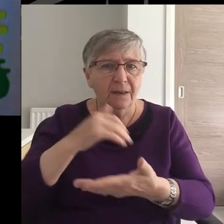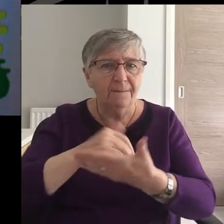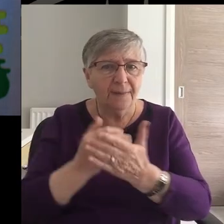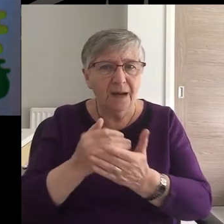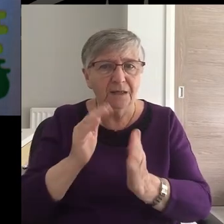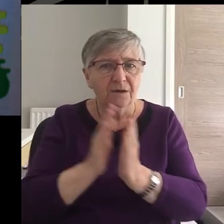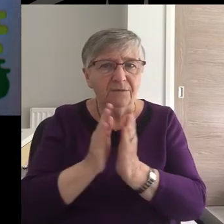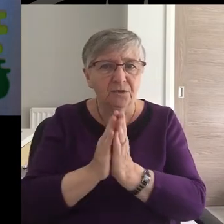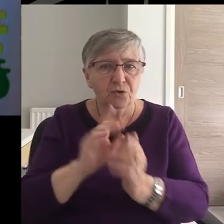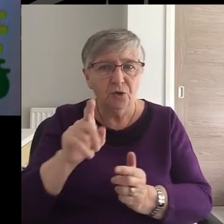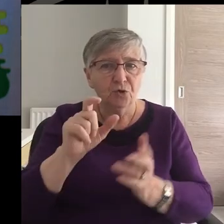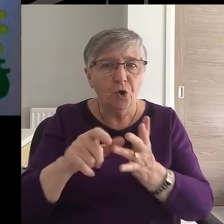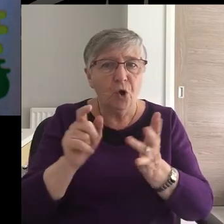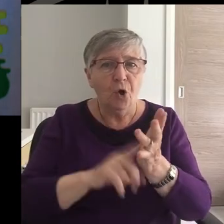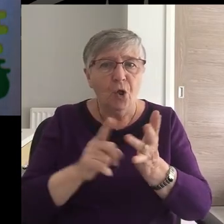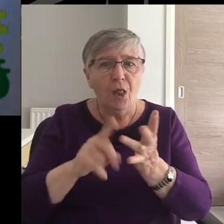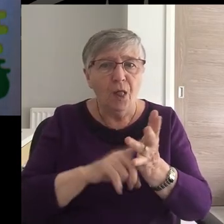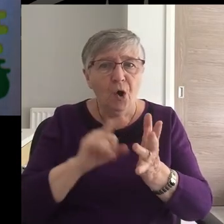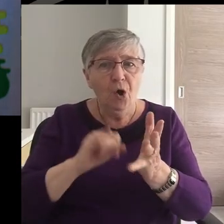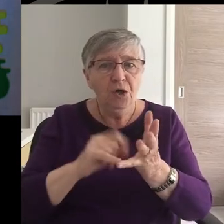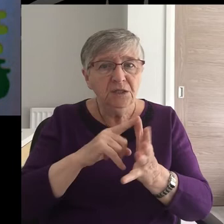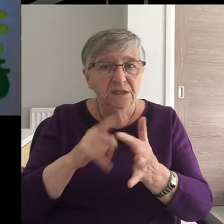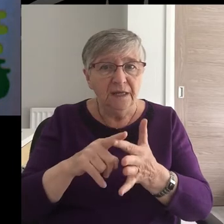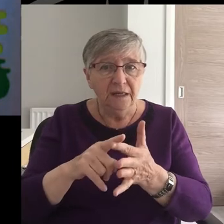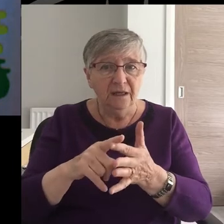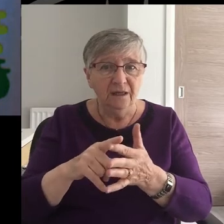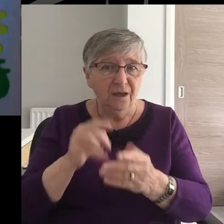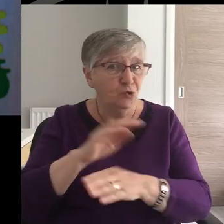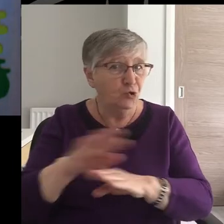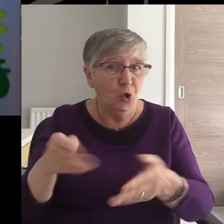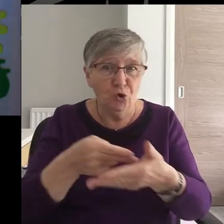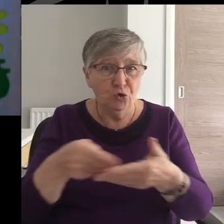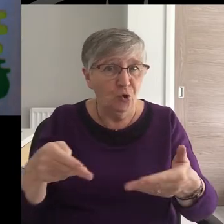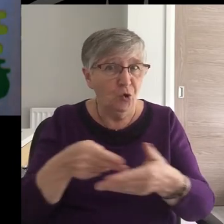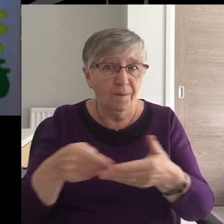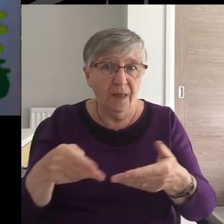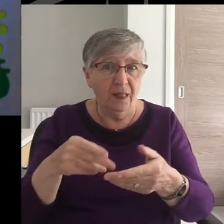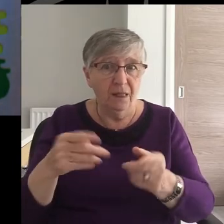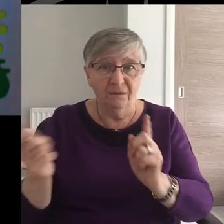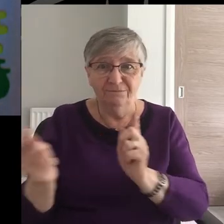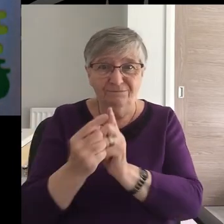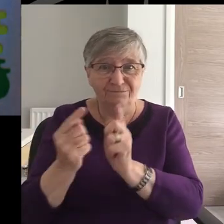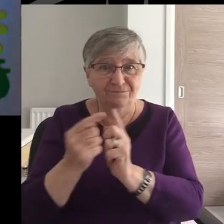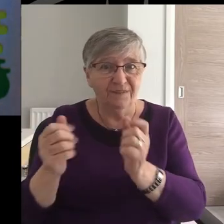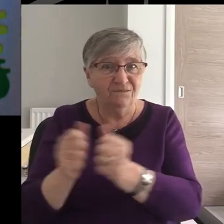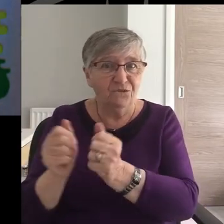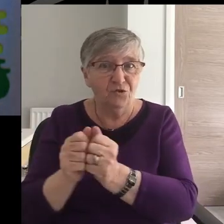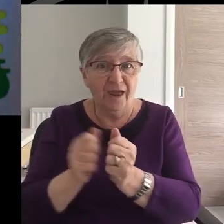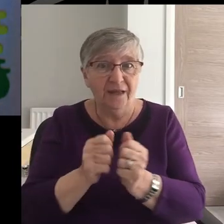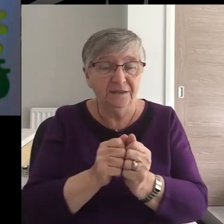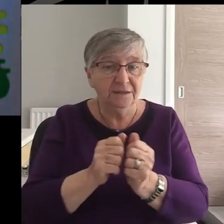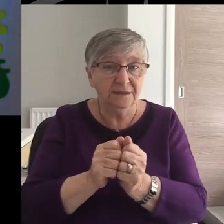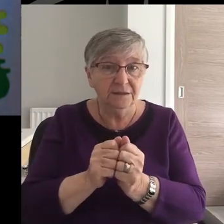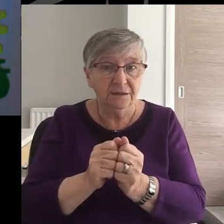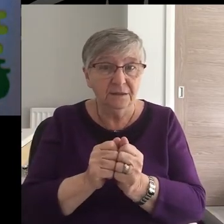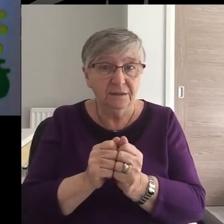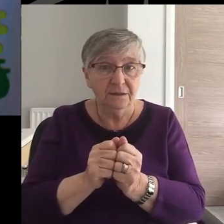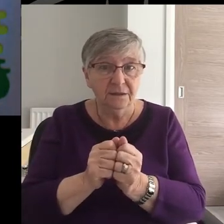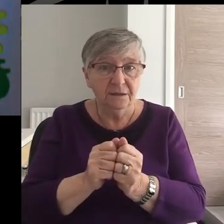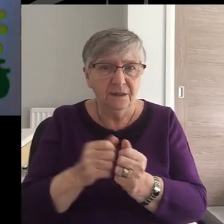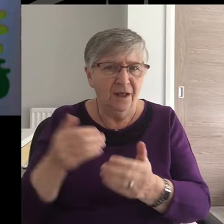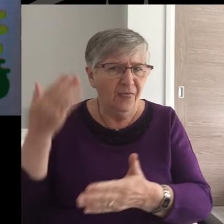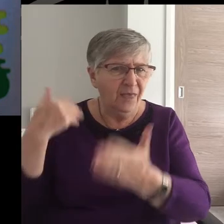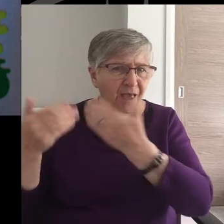church in Colossae, they are anything but natural bedfellows. Barclay comments,